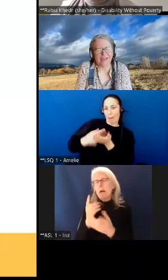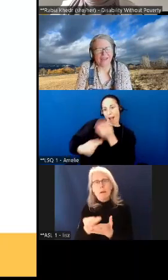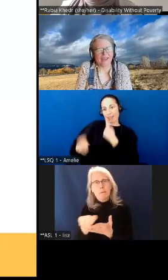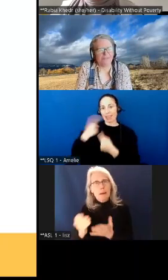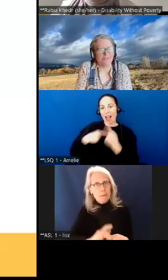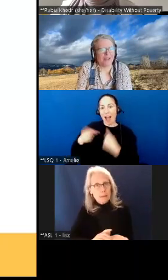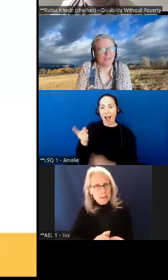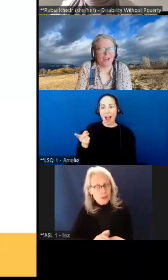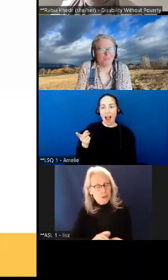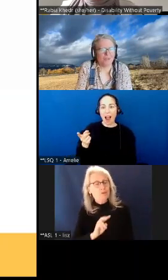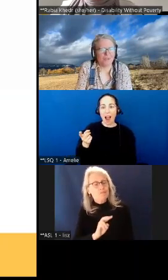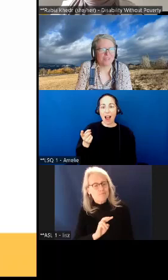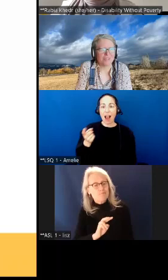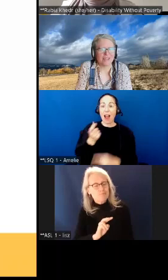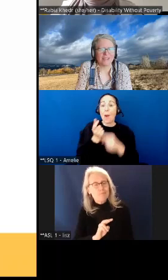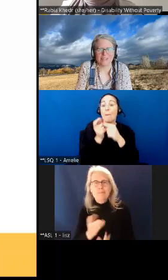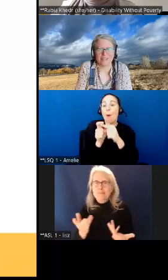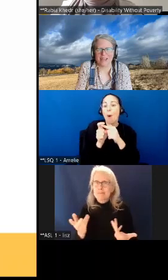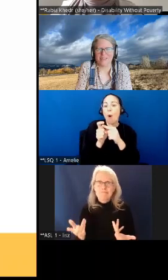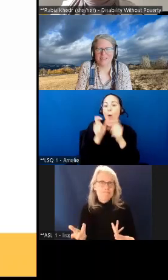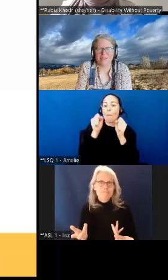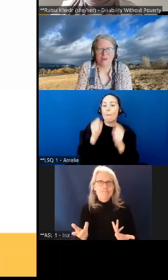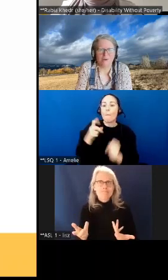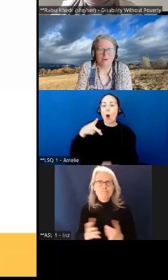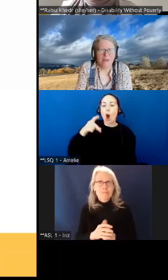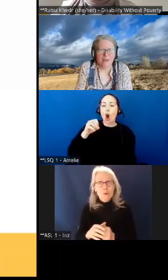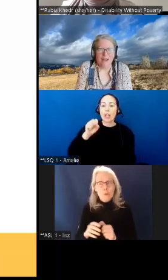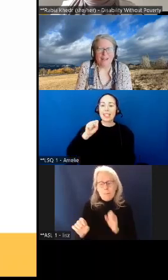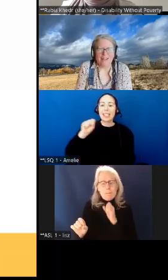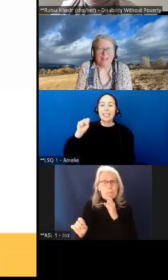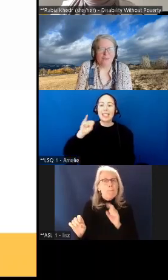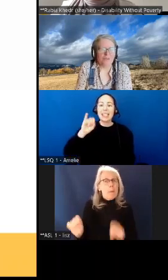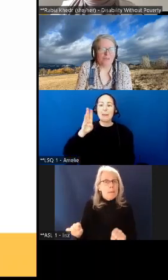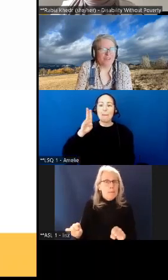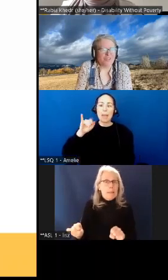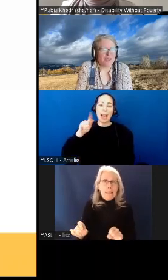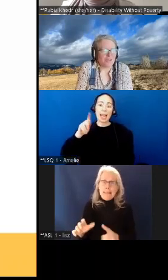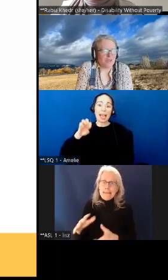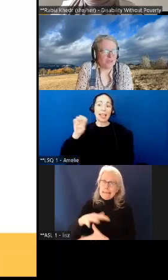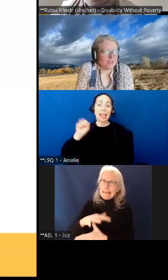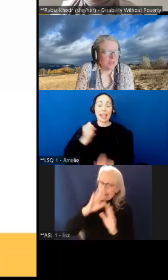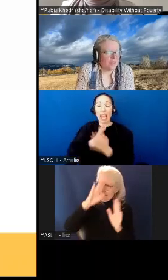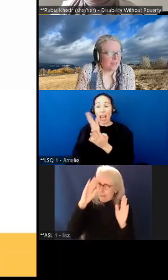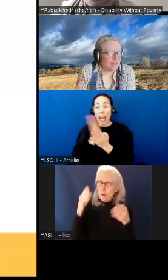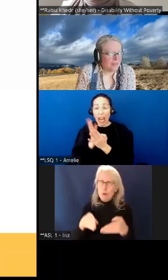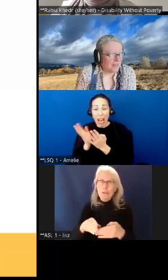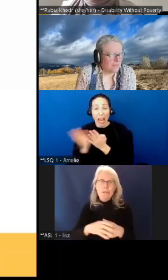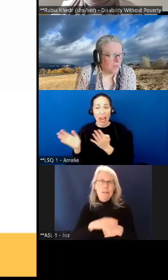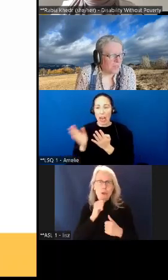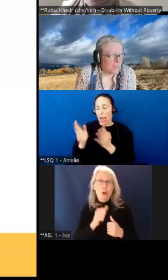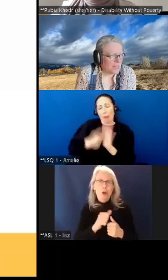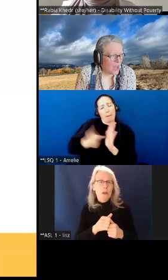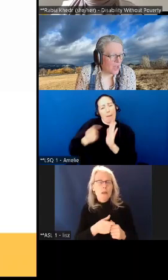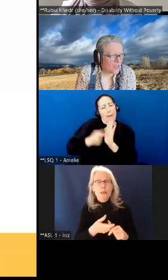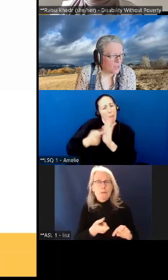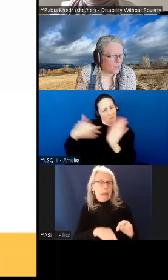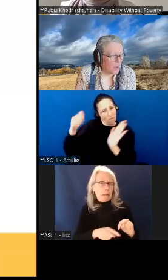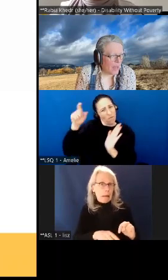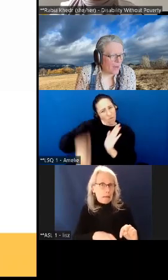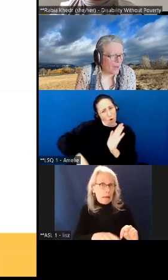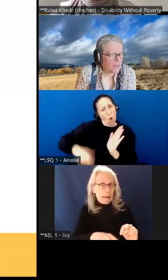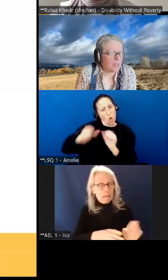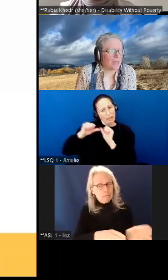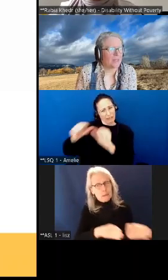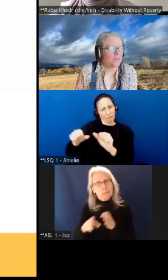it really can't be understated that that's so and you know to think that once this starts